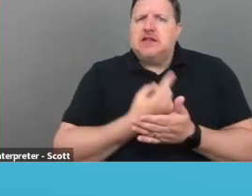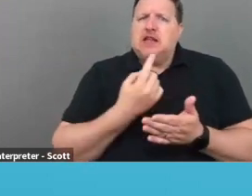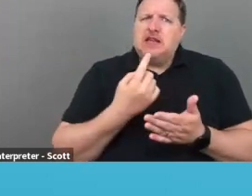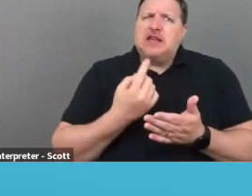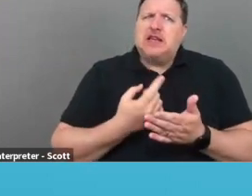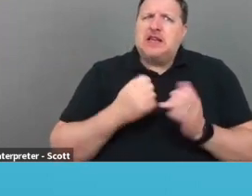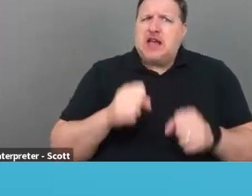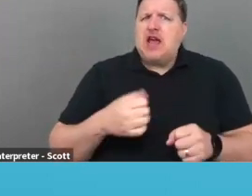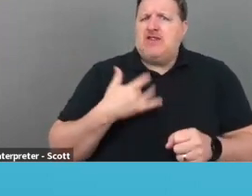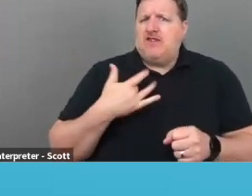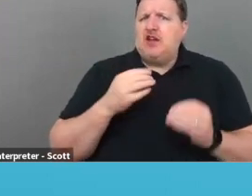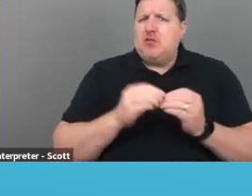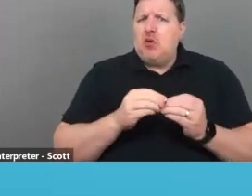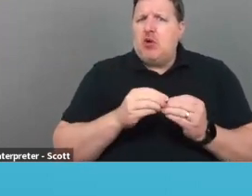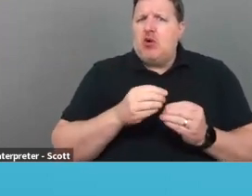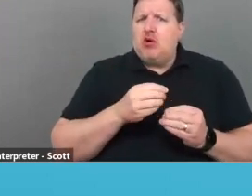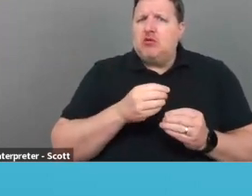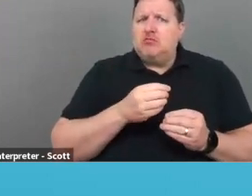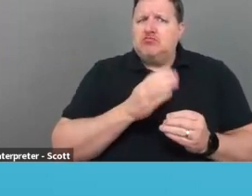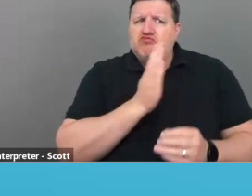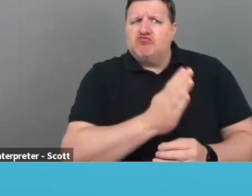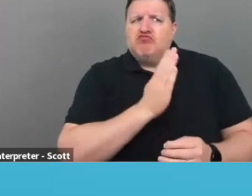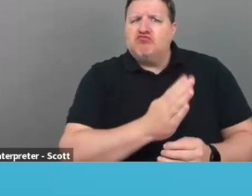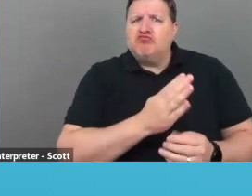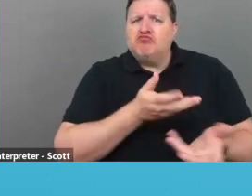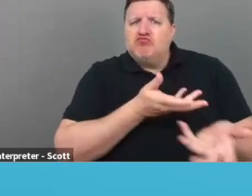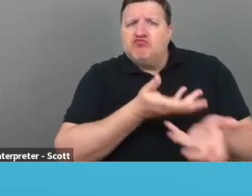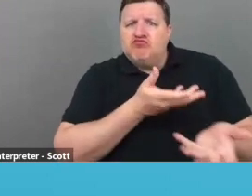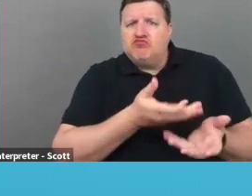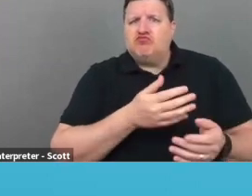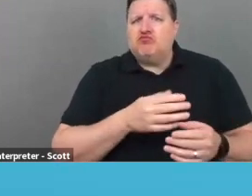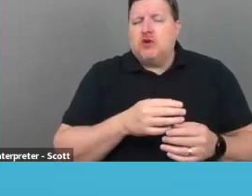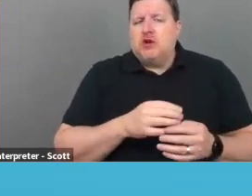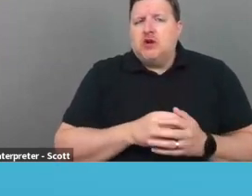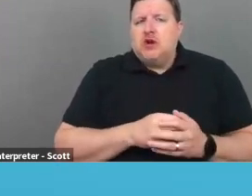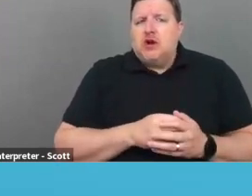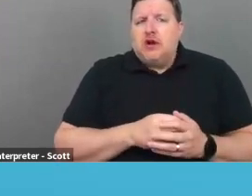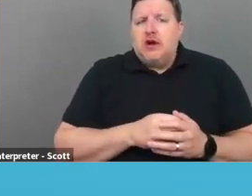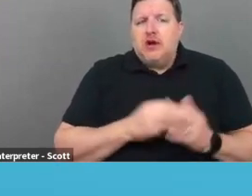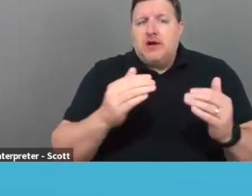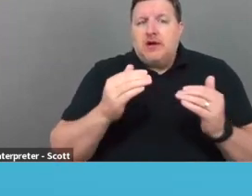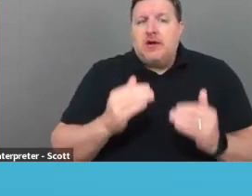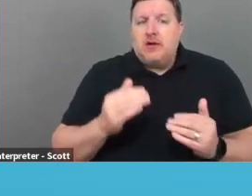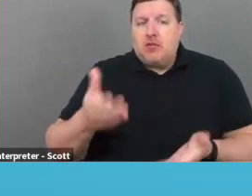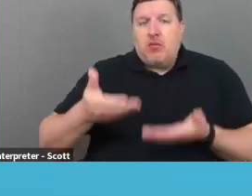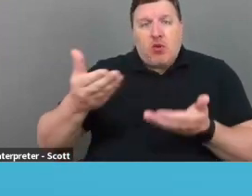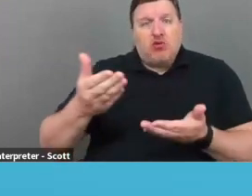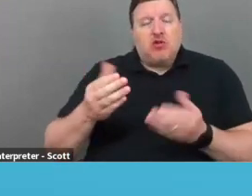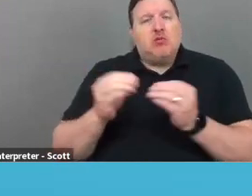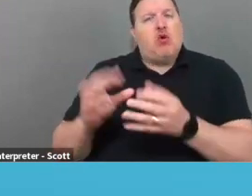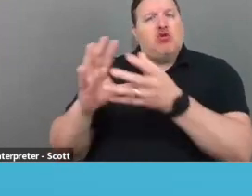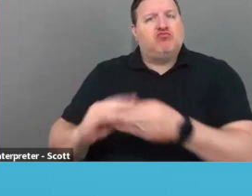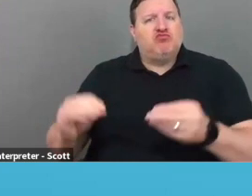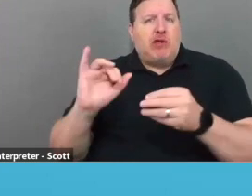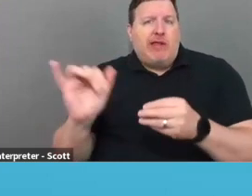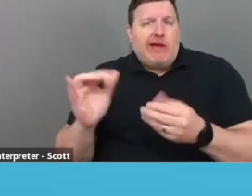A proposal is more in a narrative format. It's not signed, but it can be accompanied by